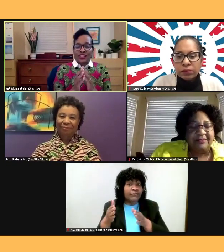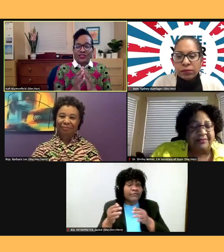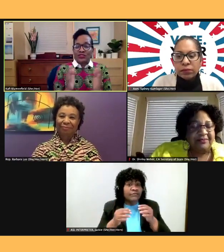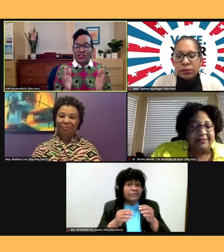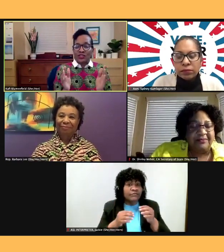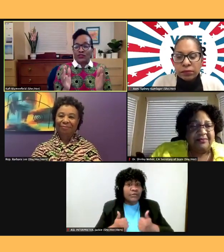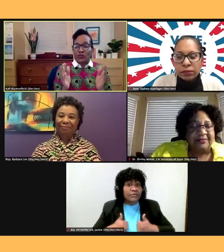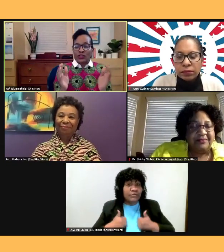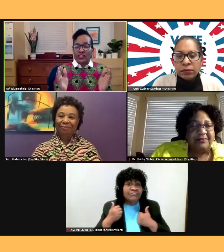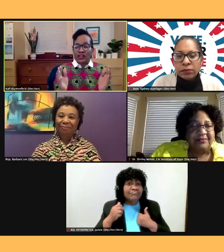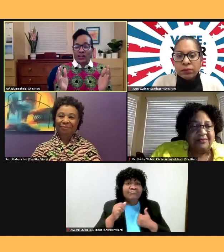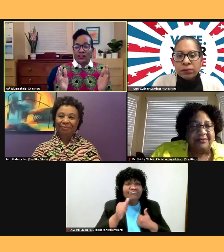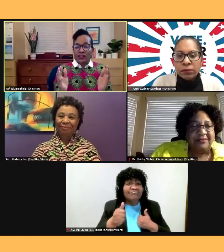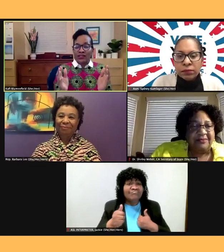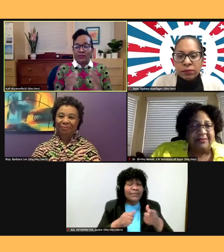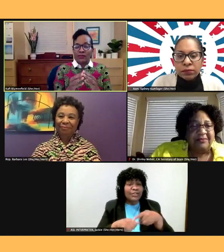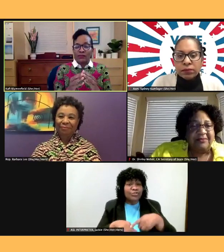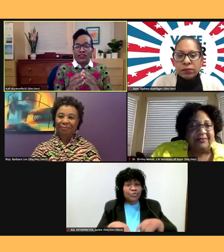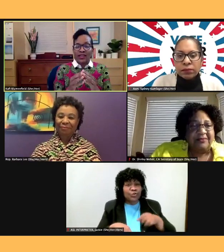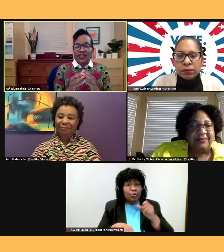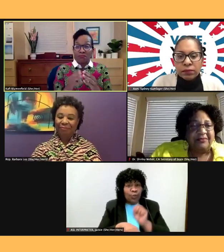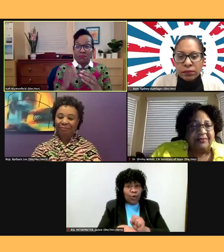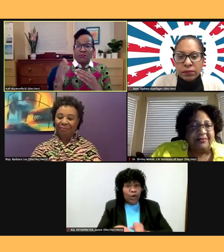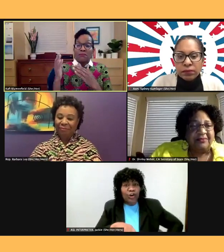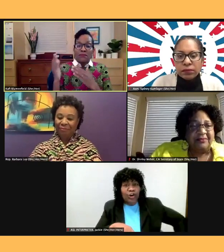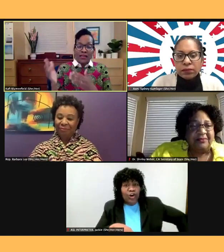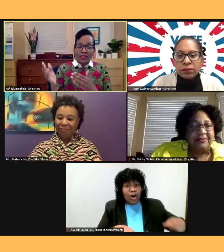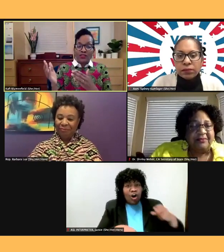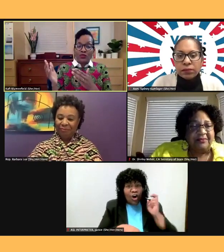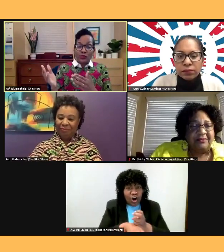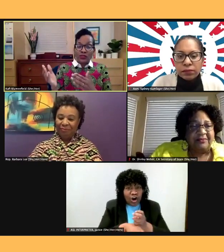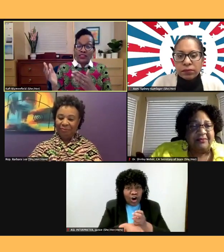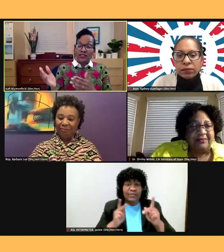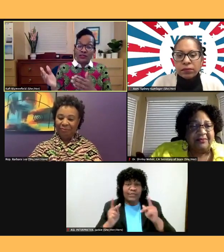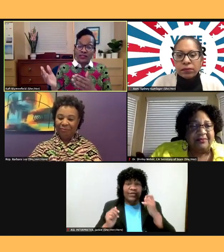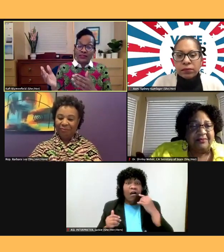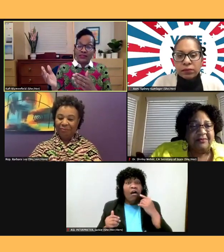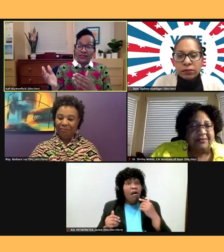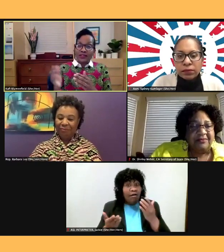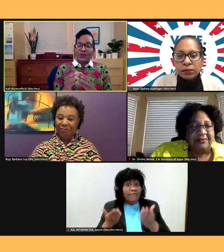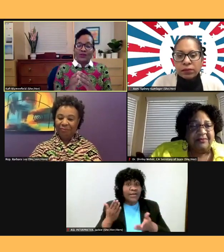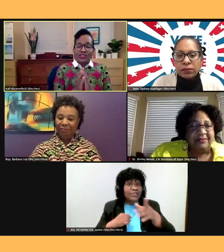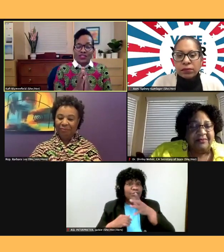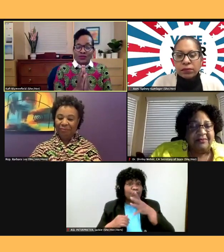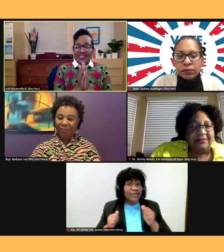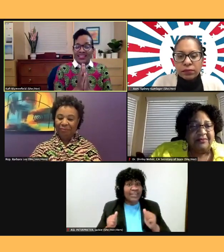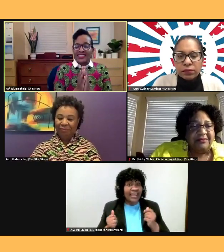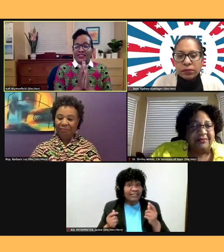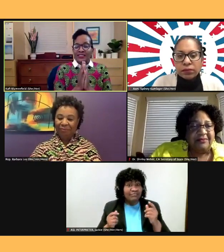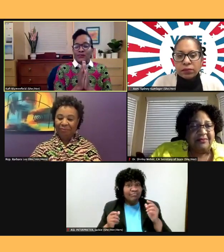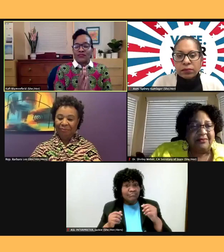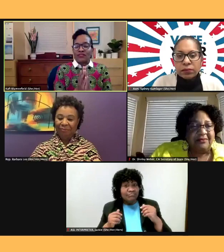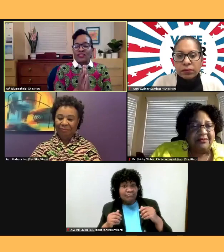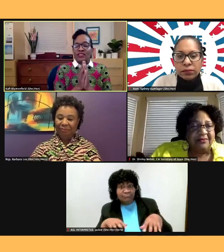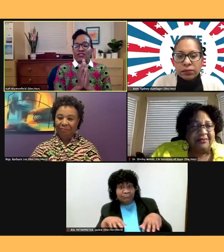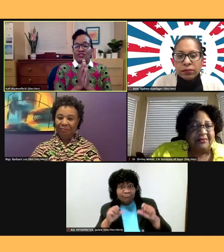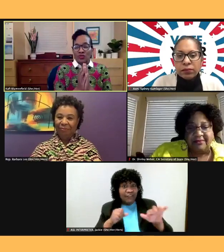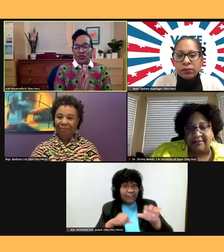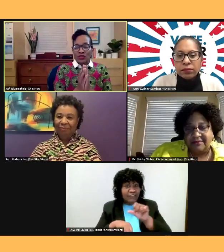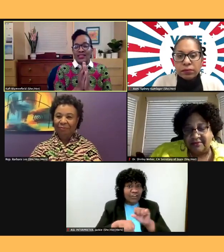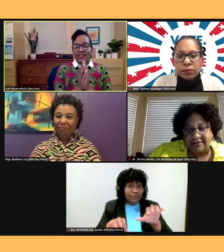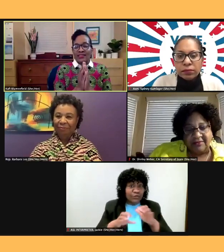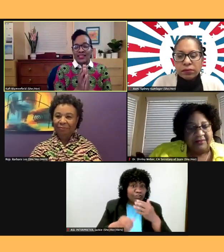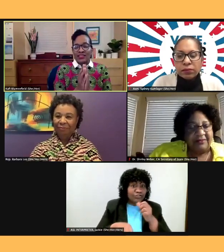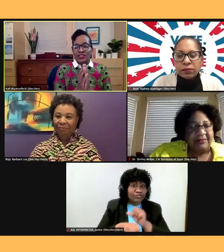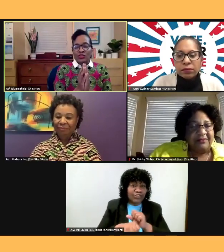working hard that people thought maybe this woman could do it. Would you tell us briefly the story that led to